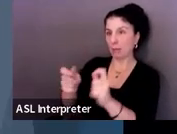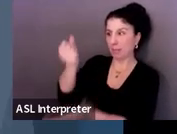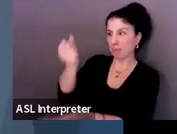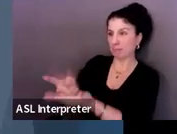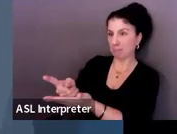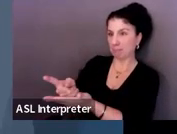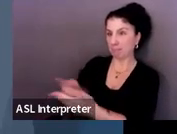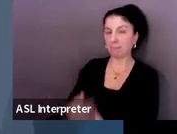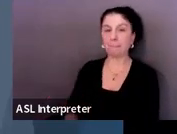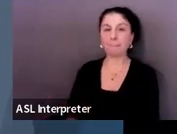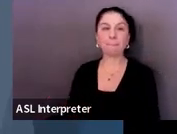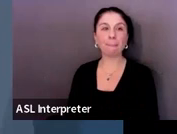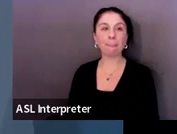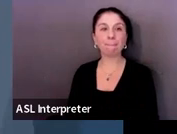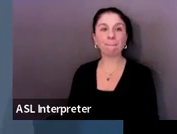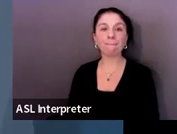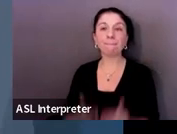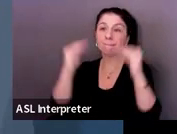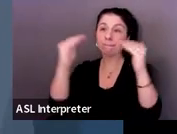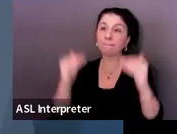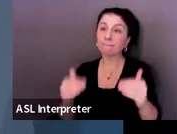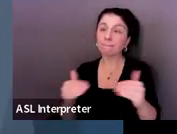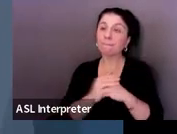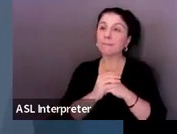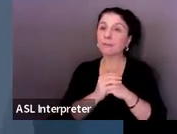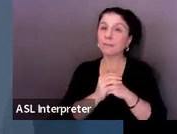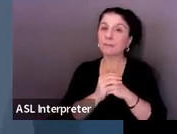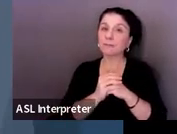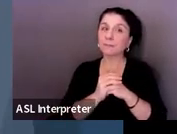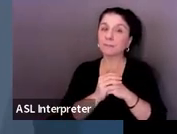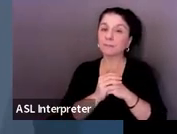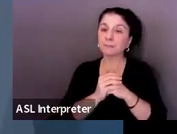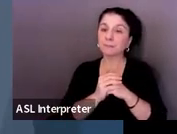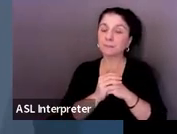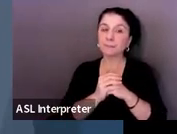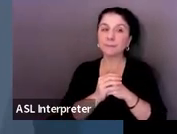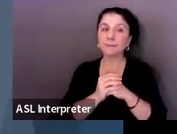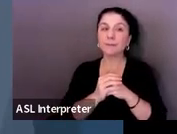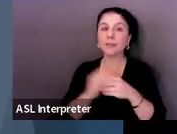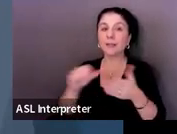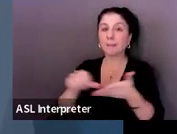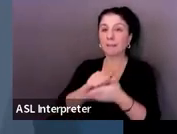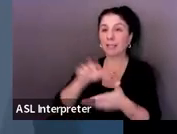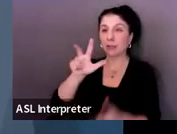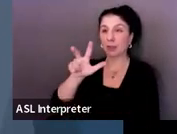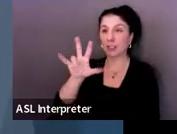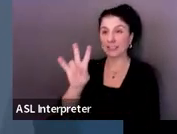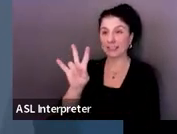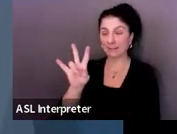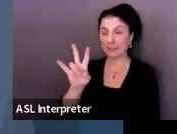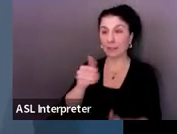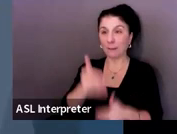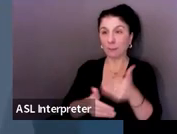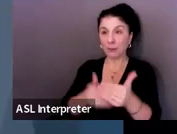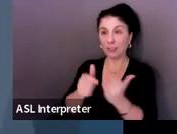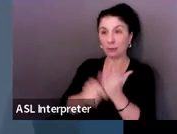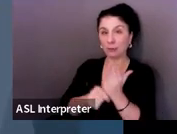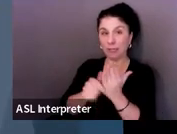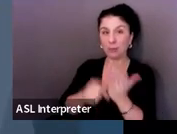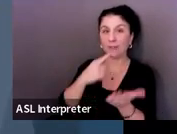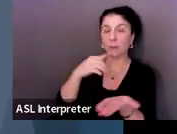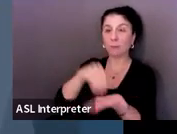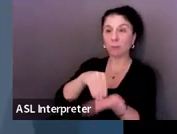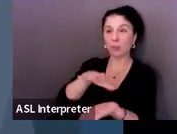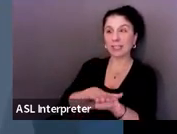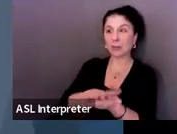Also on the transition plan, the procedural manual says on page 37 that you do need to fill in the projected date